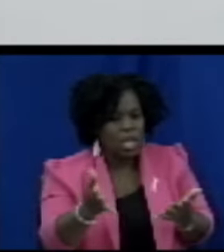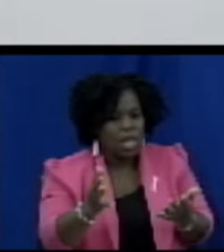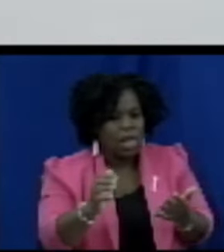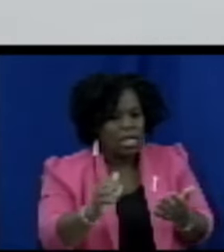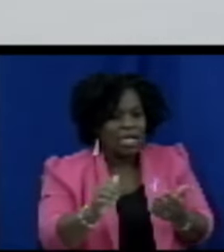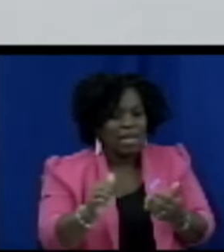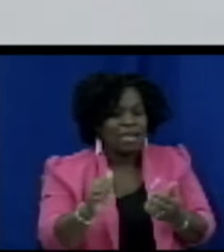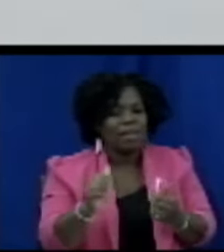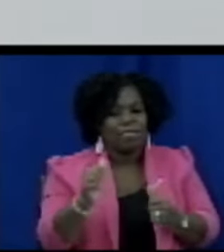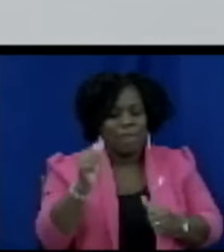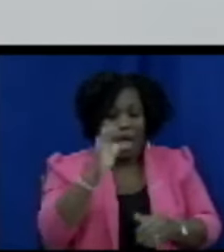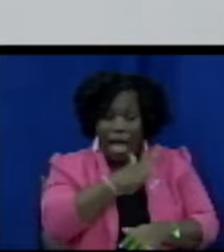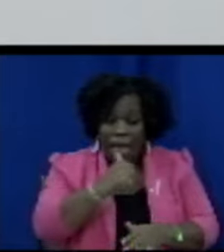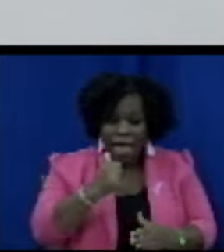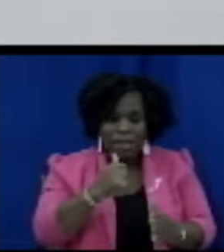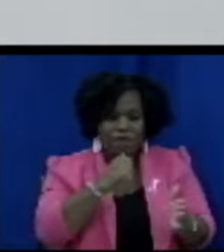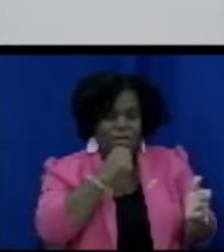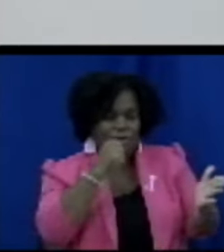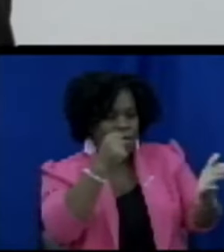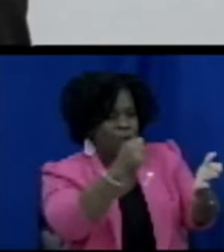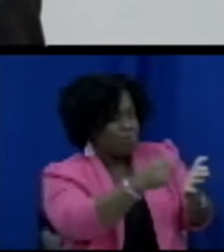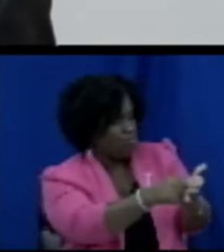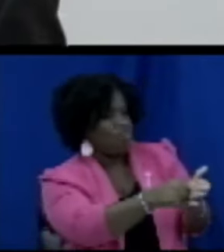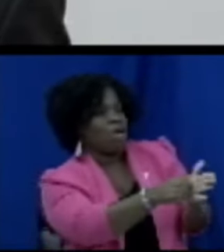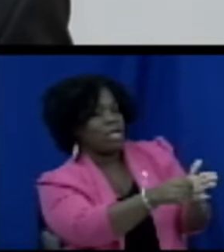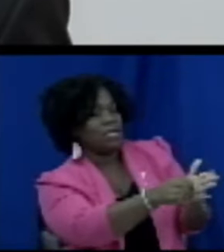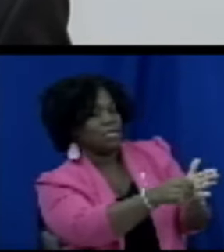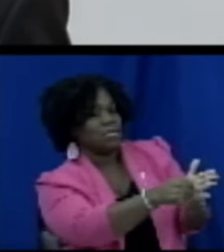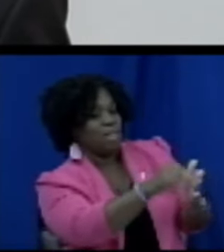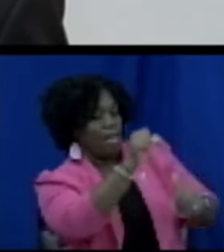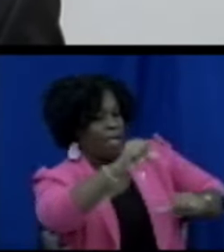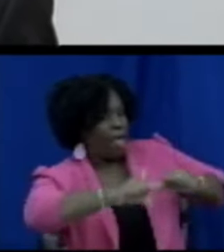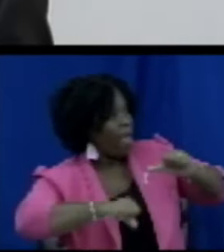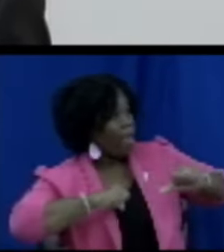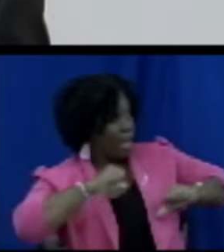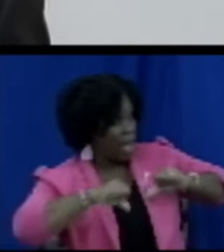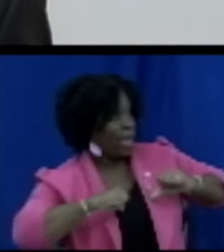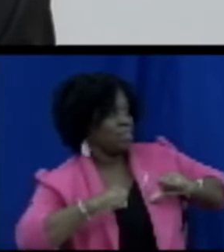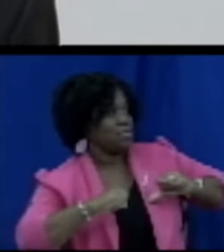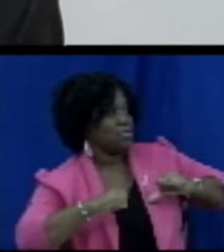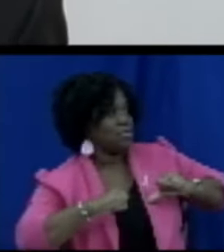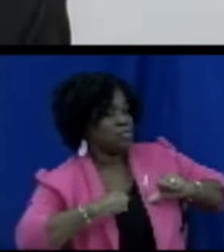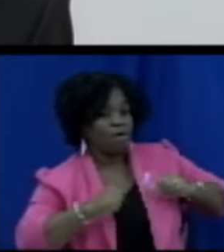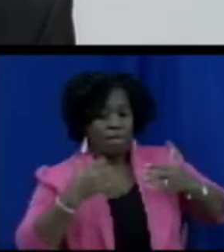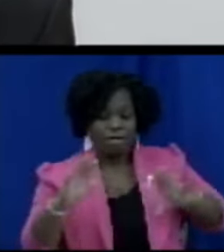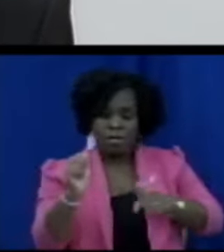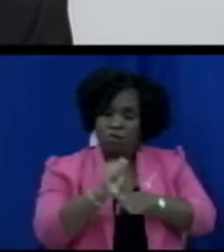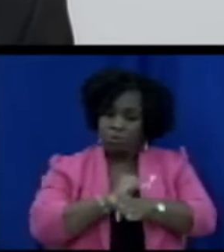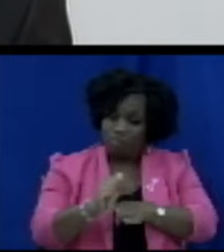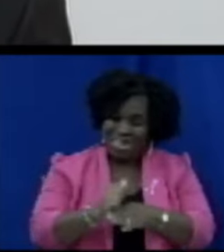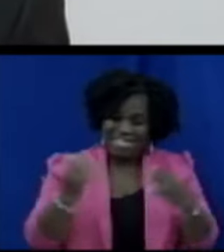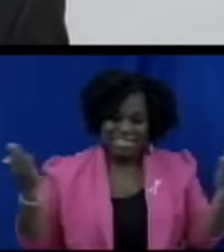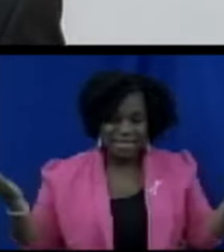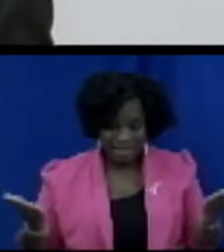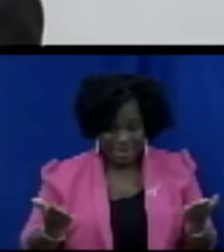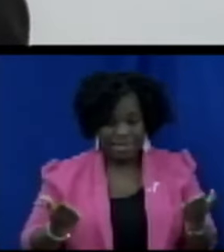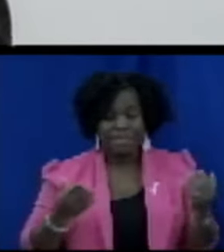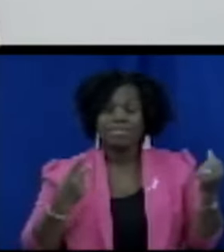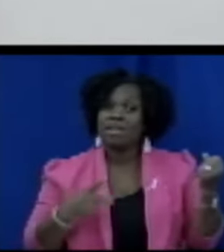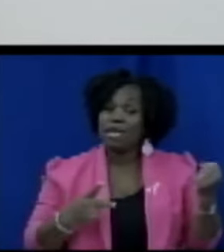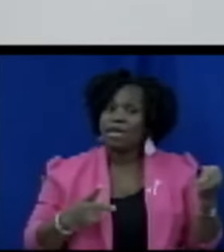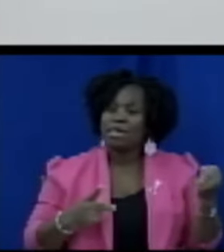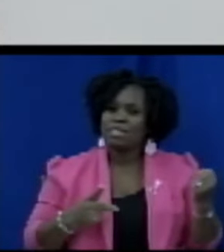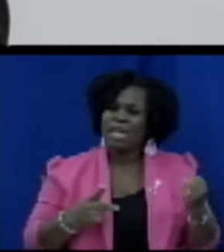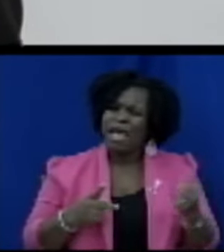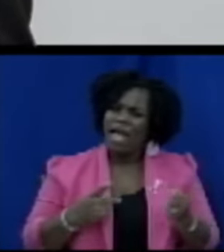act which we practice in this country and which brings